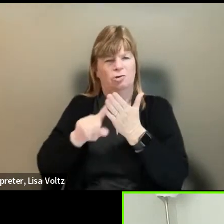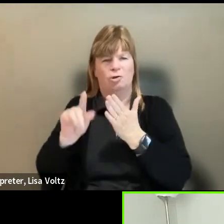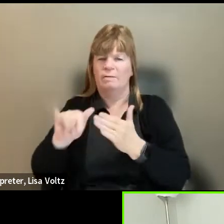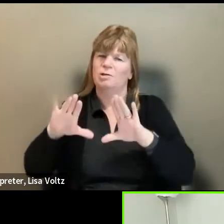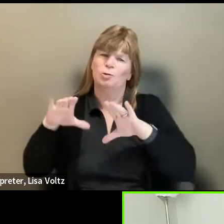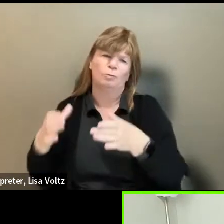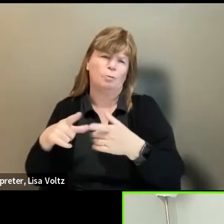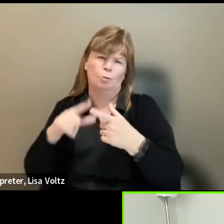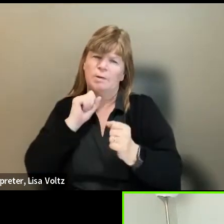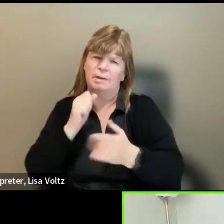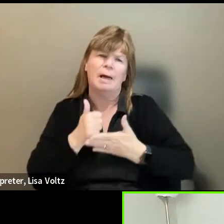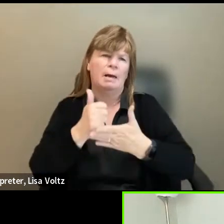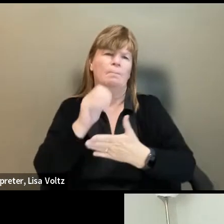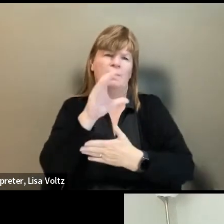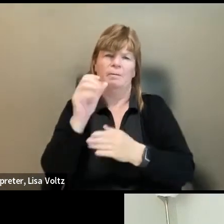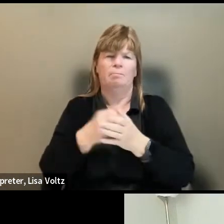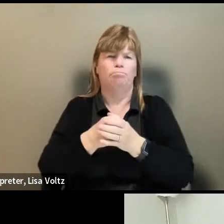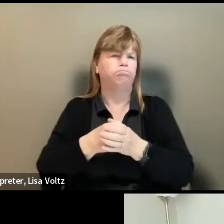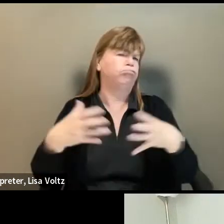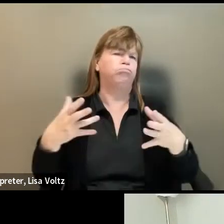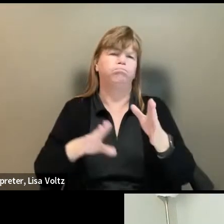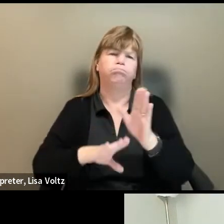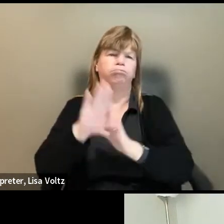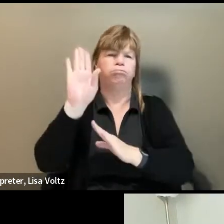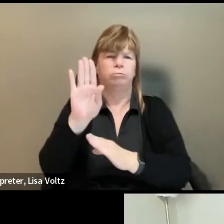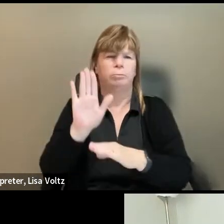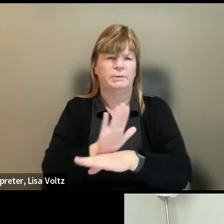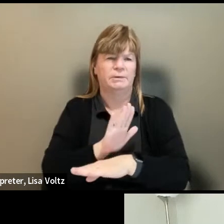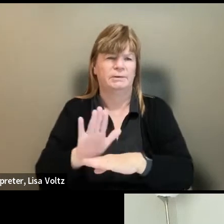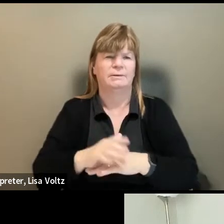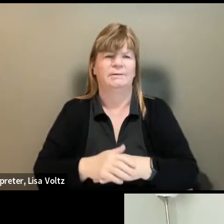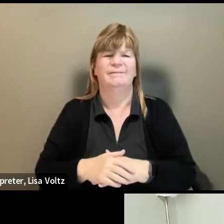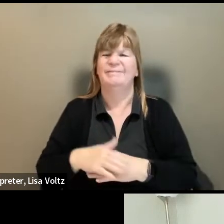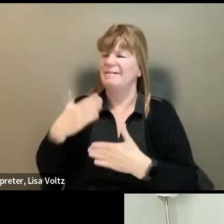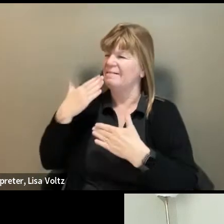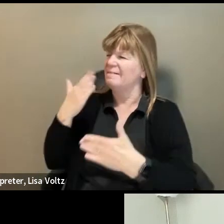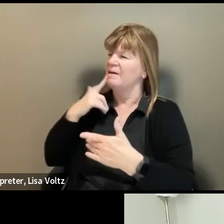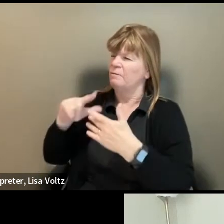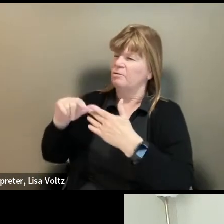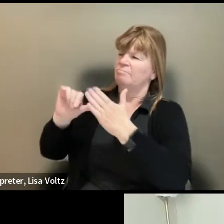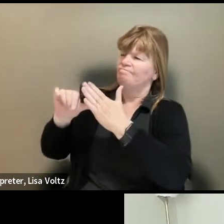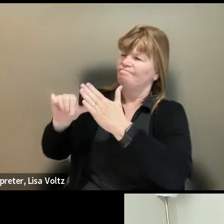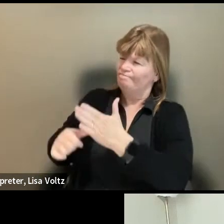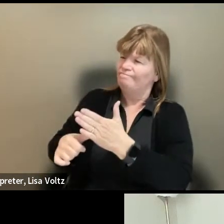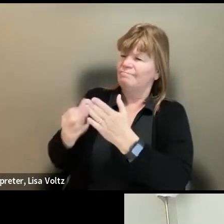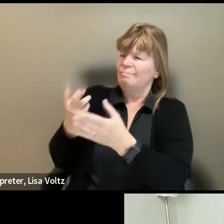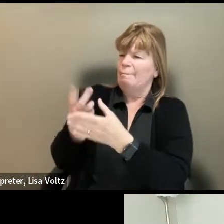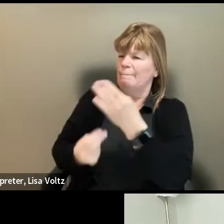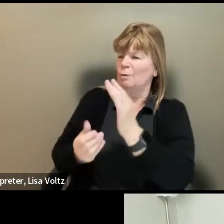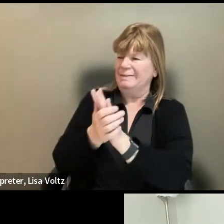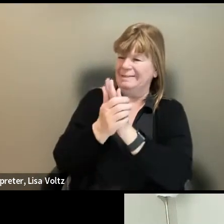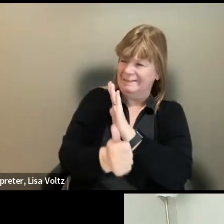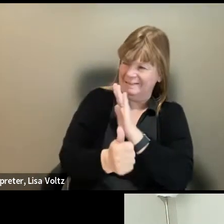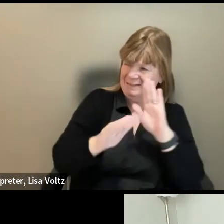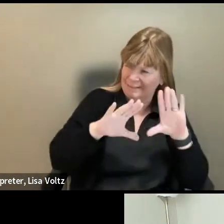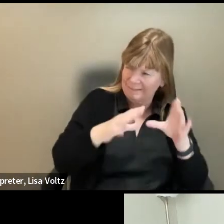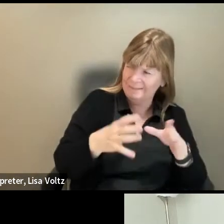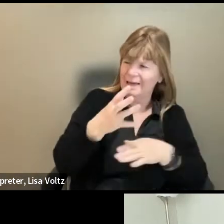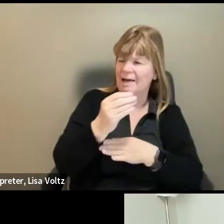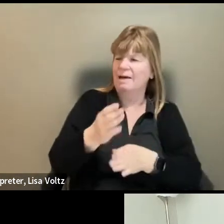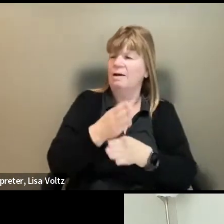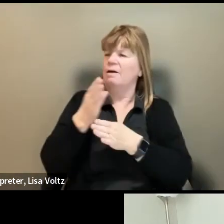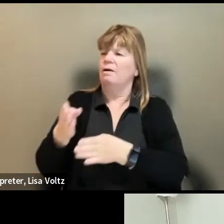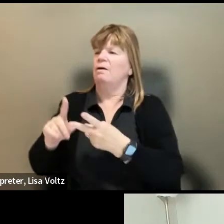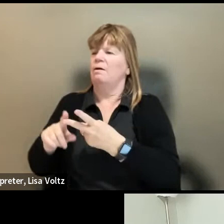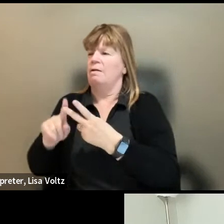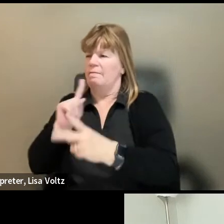grow their business. Well, thanks so much, Teresa, for really highlighting both, uh, um, the skillset as well as the